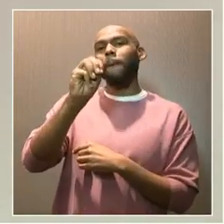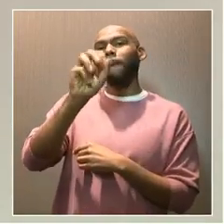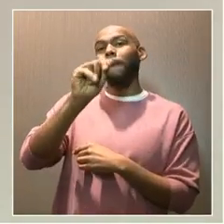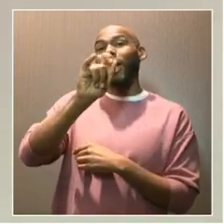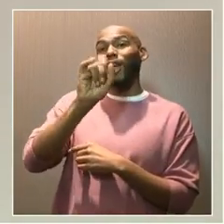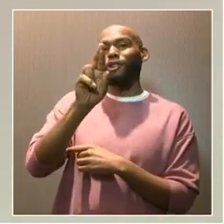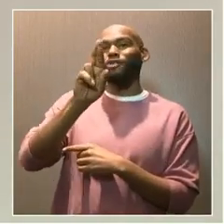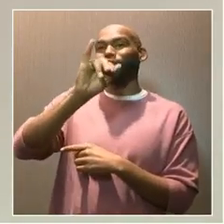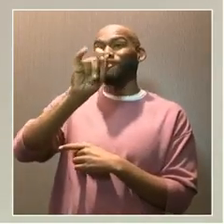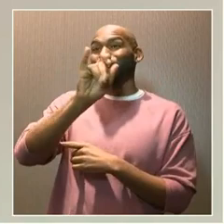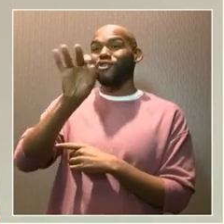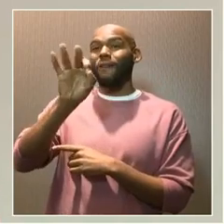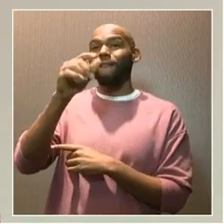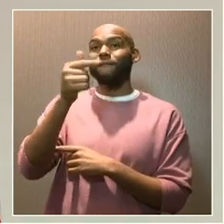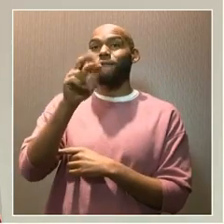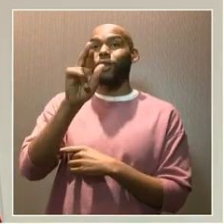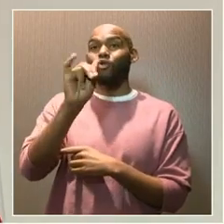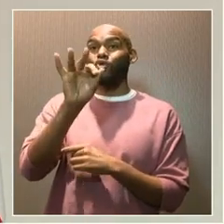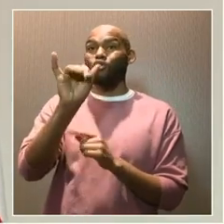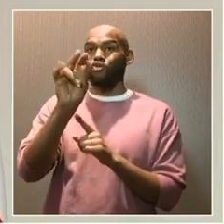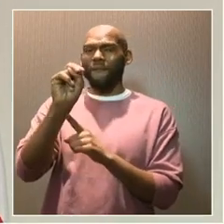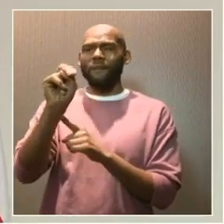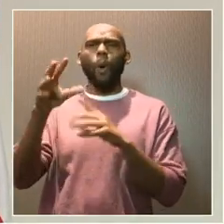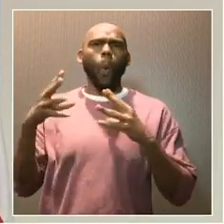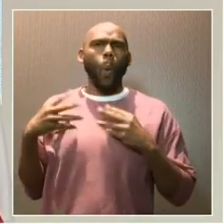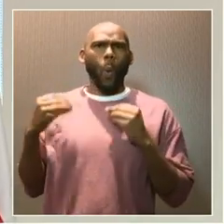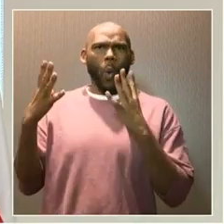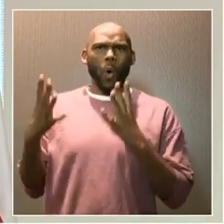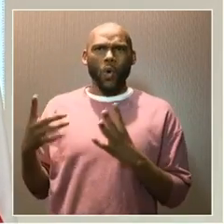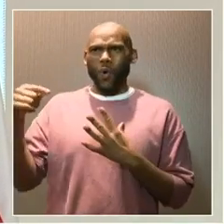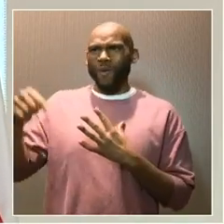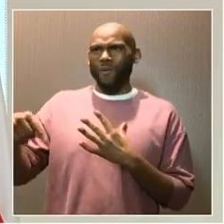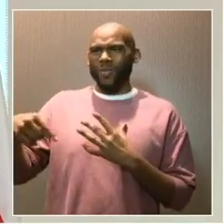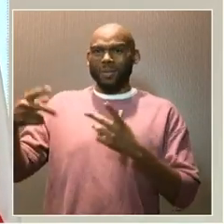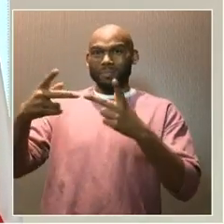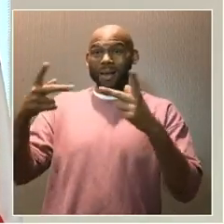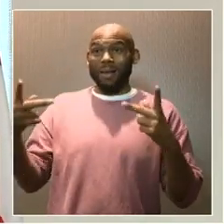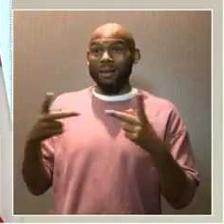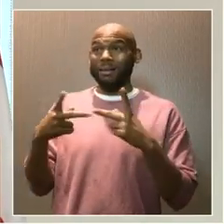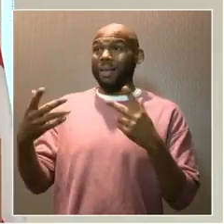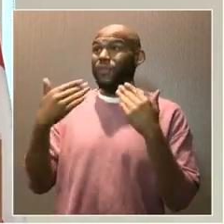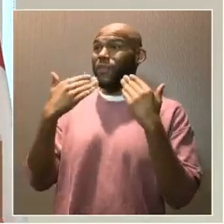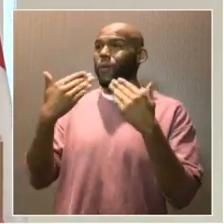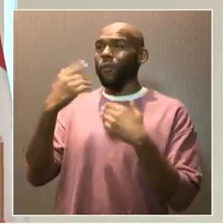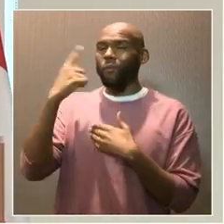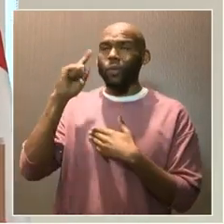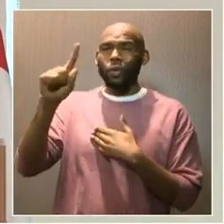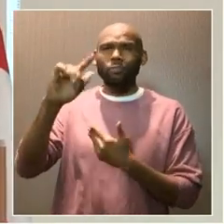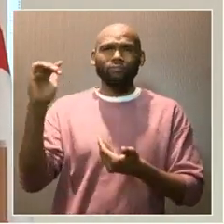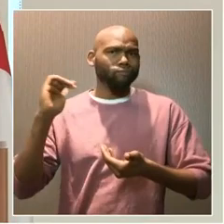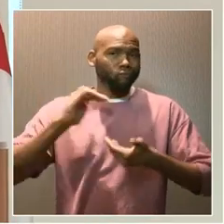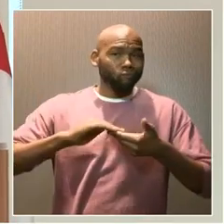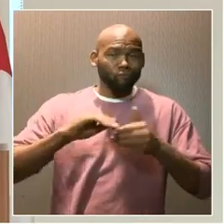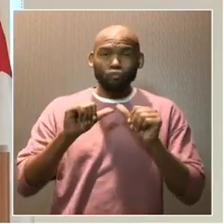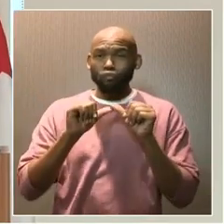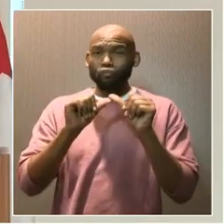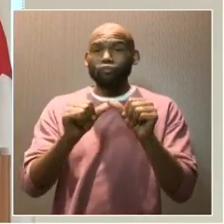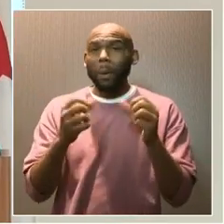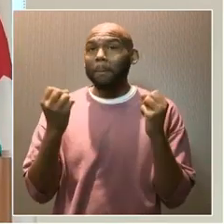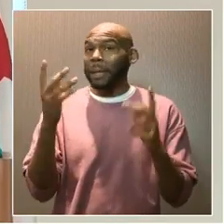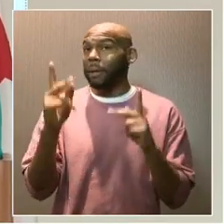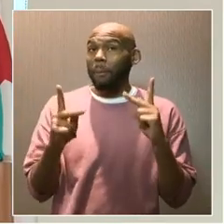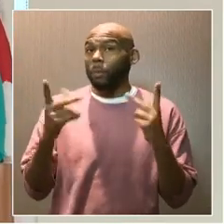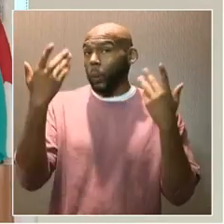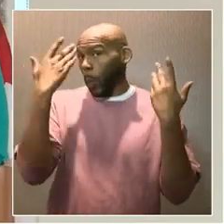owner of this beautiful edifice, and I'd like to say to you, Mr. Griffiths, thank you for your continued partnership. A lot of people